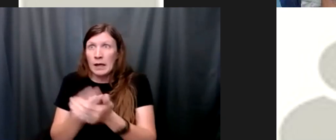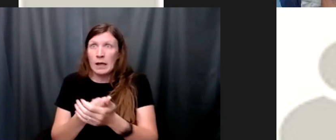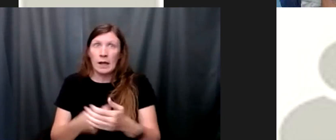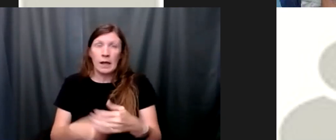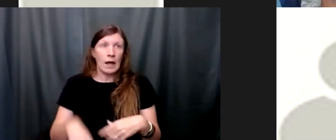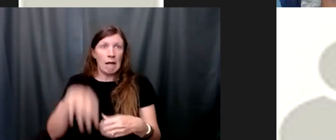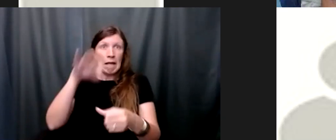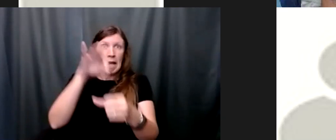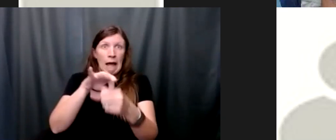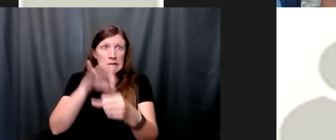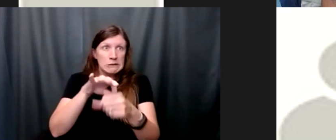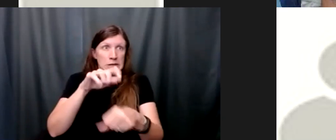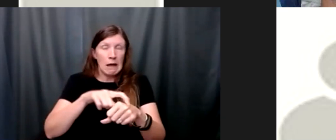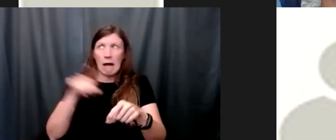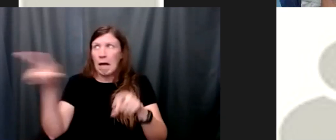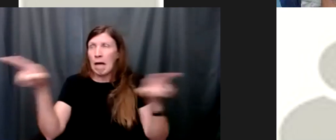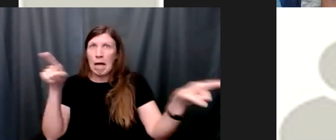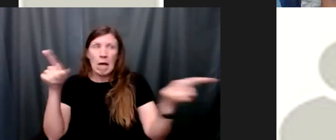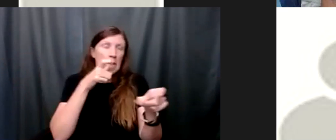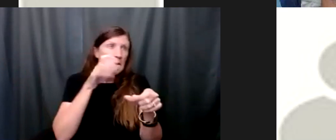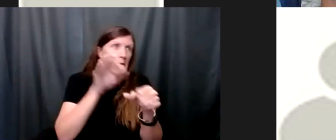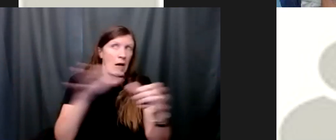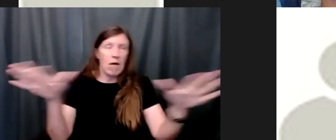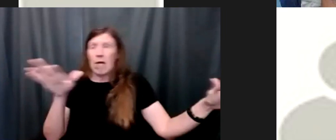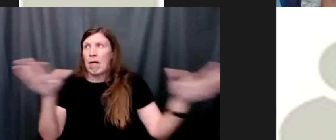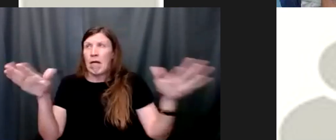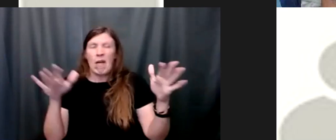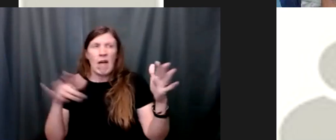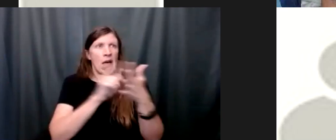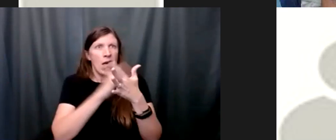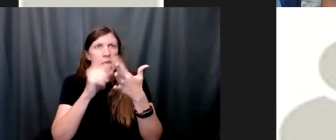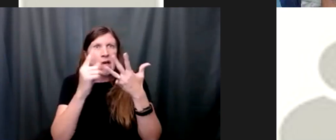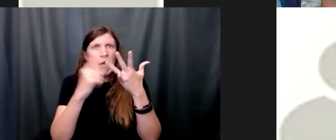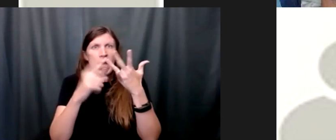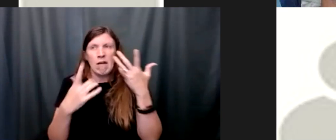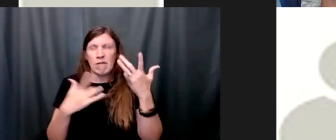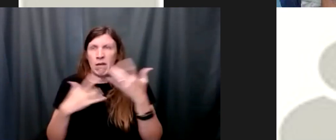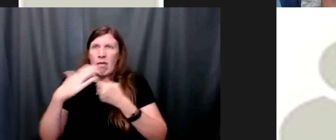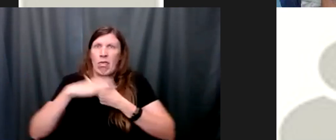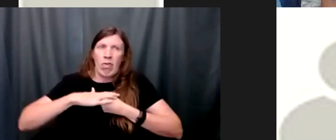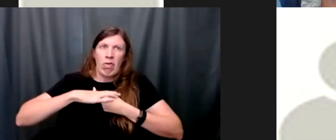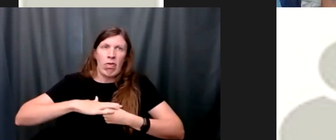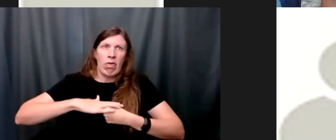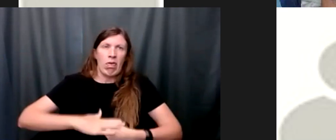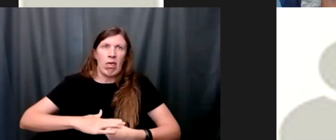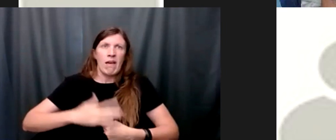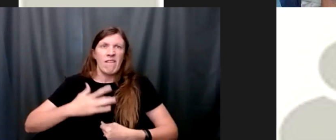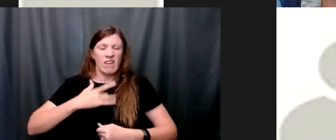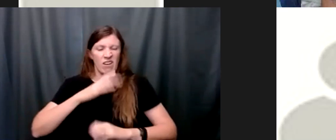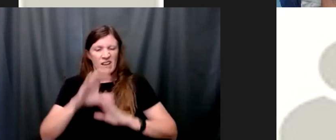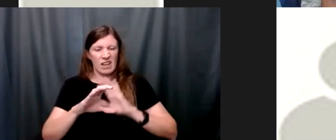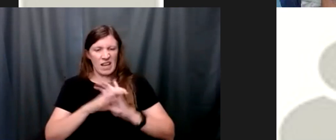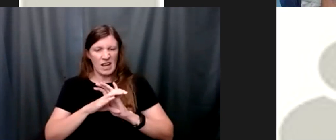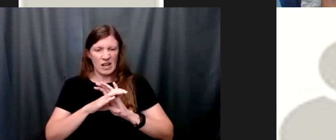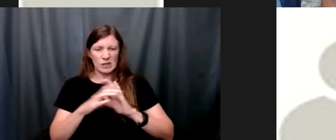so with all of this pressure you're gonna feel it and cracks in your character might begin to become obvious